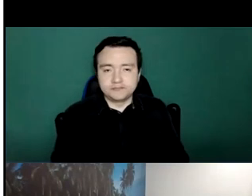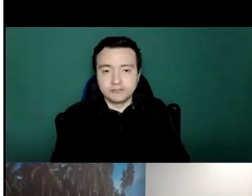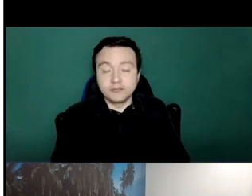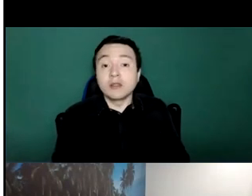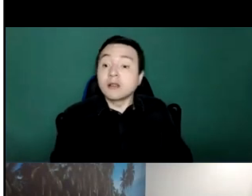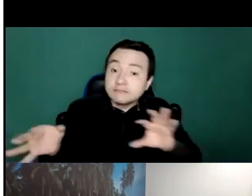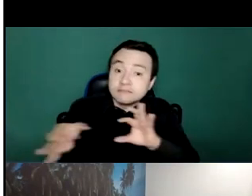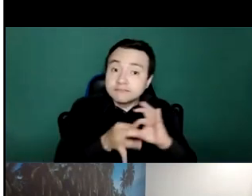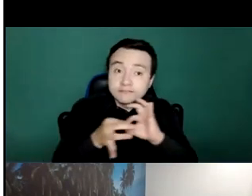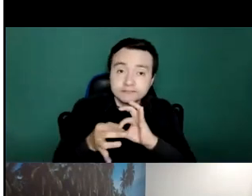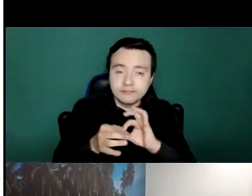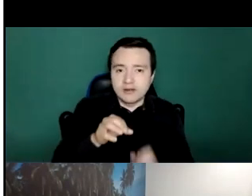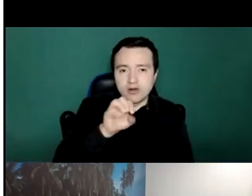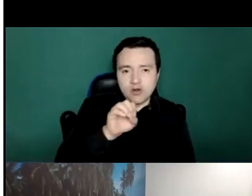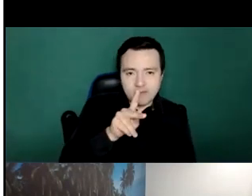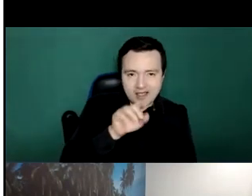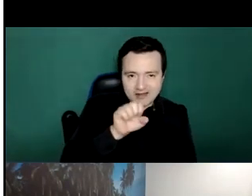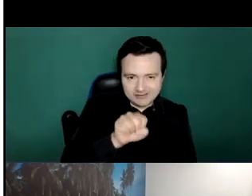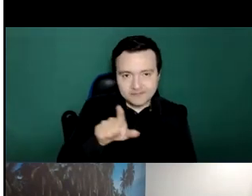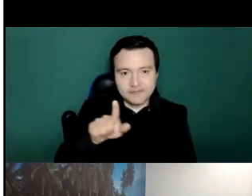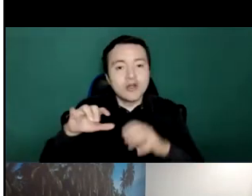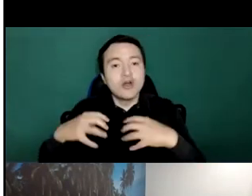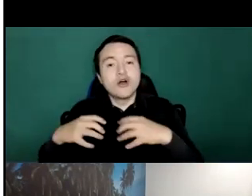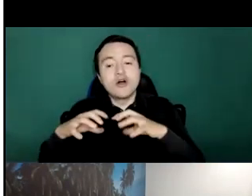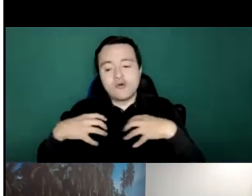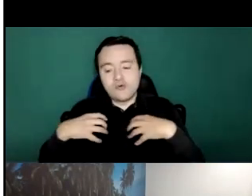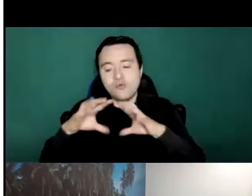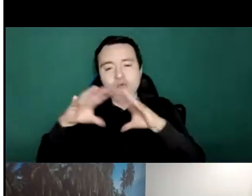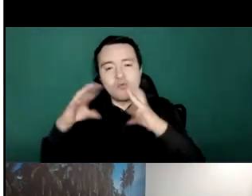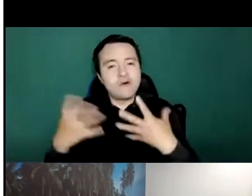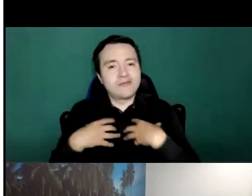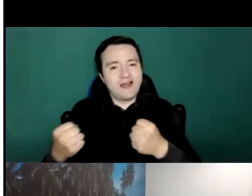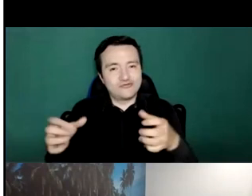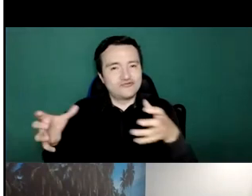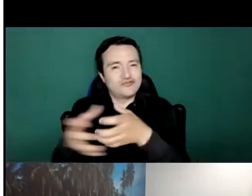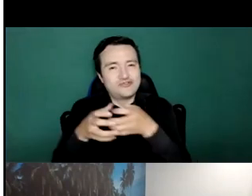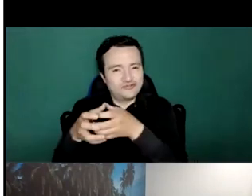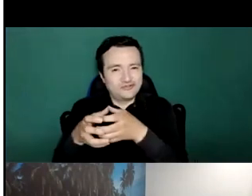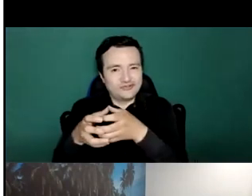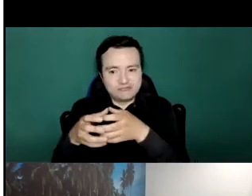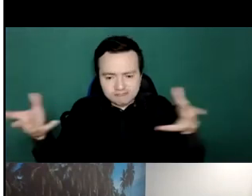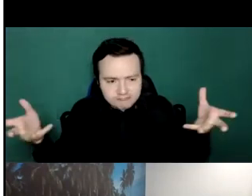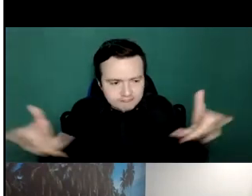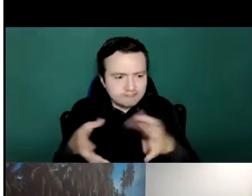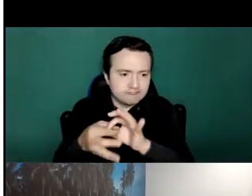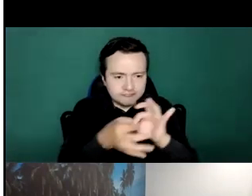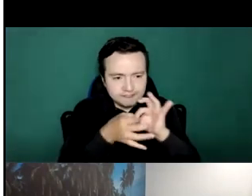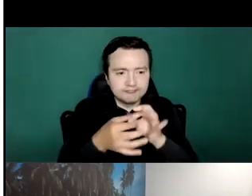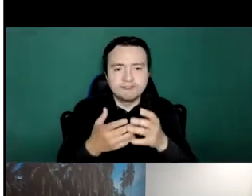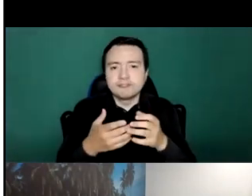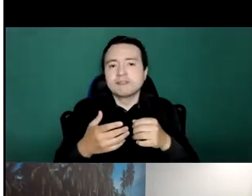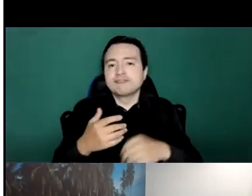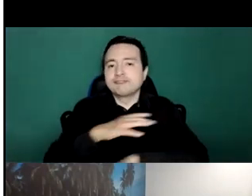provided to assist in the covet response diplomatic missions uh media self-society NGOs